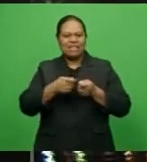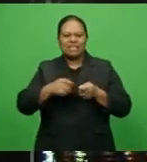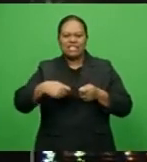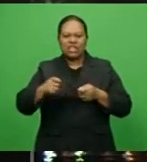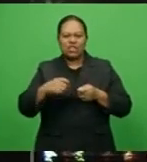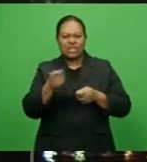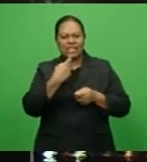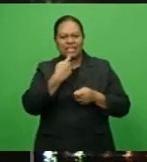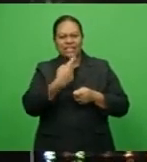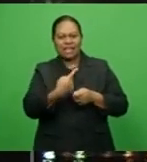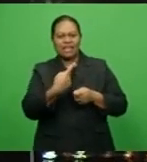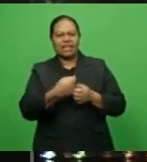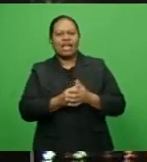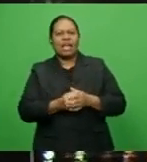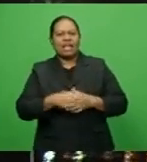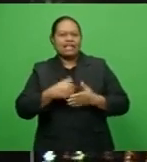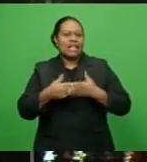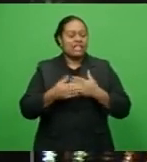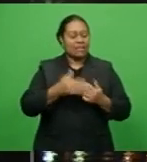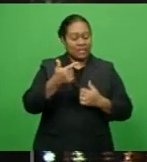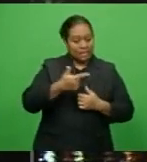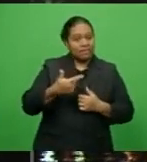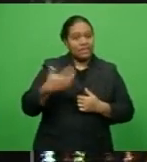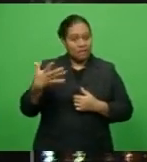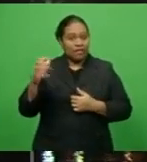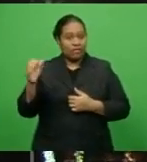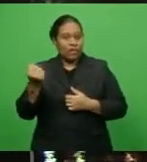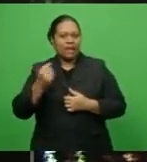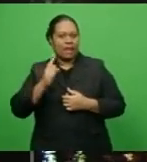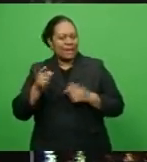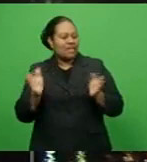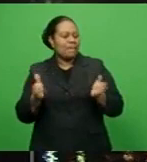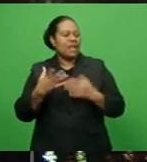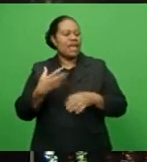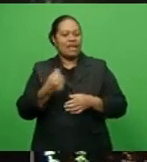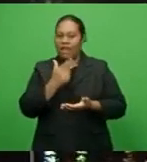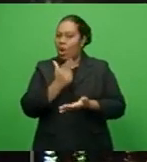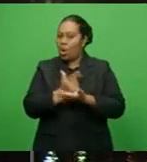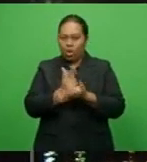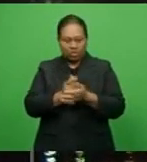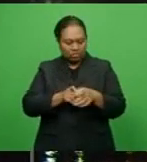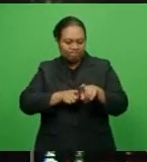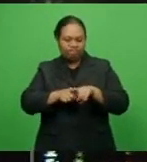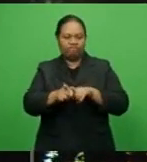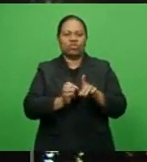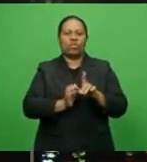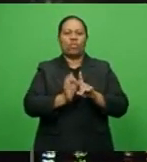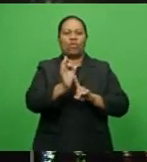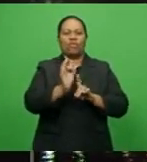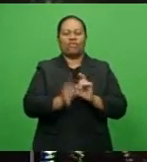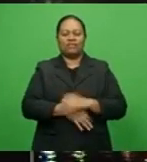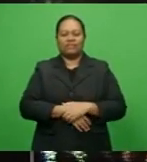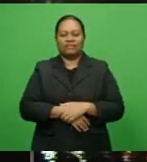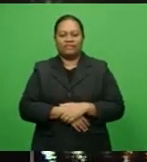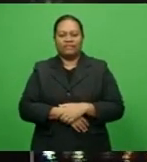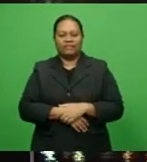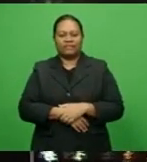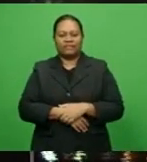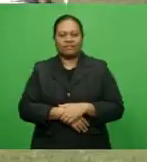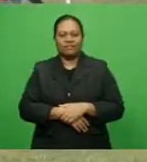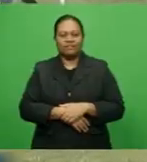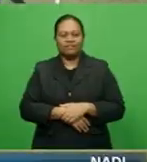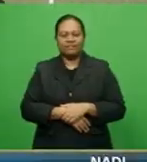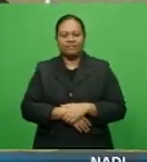Tamata stressed that despite the 17-5 win, the players have a lot of areas to improve on. Philippe Naikaso reports.